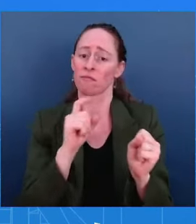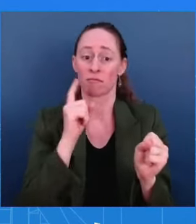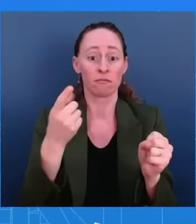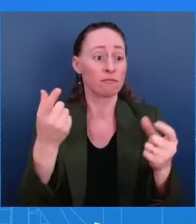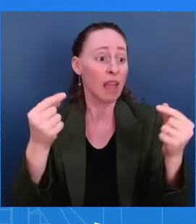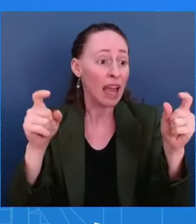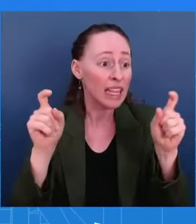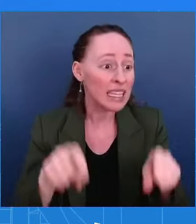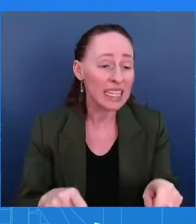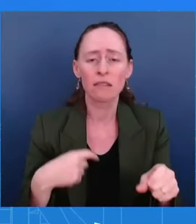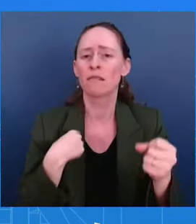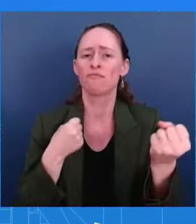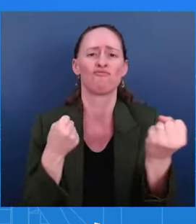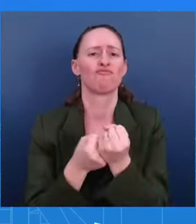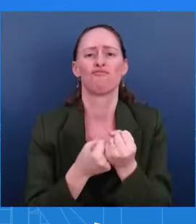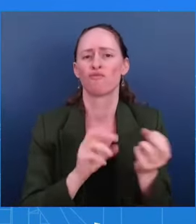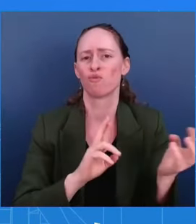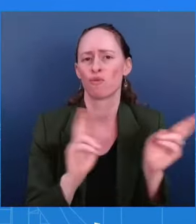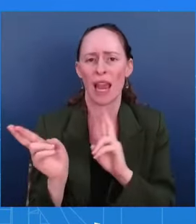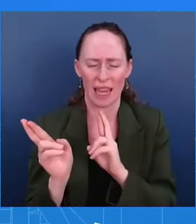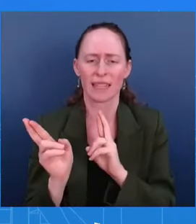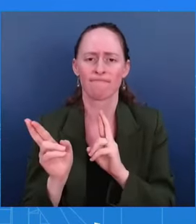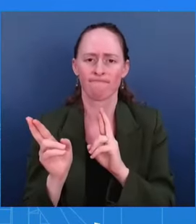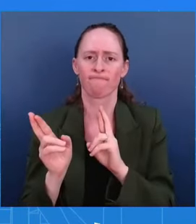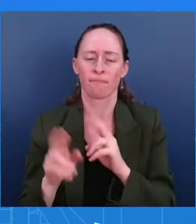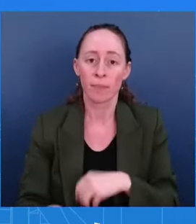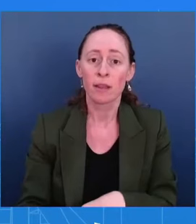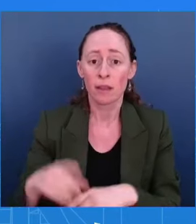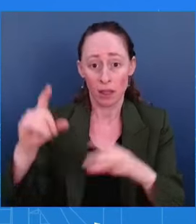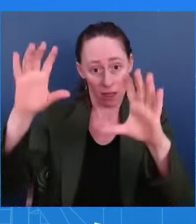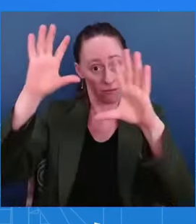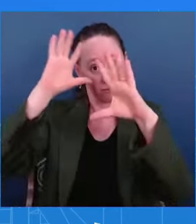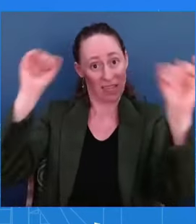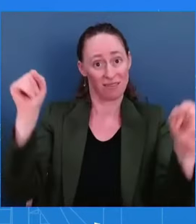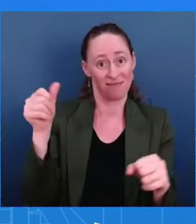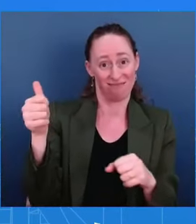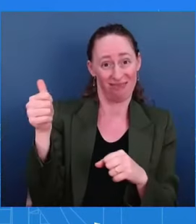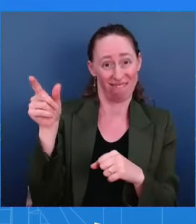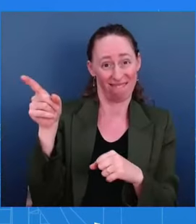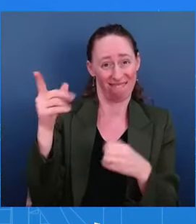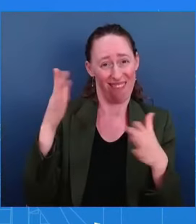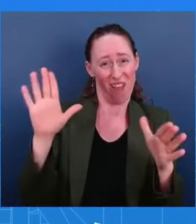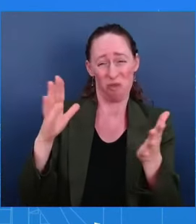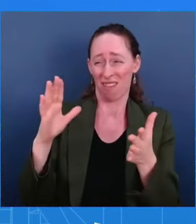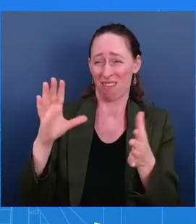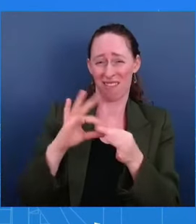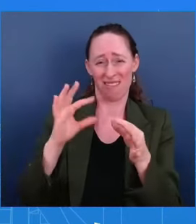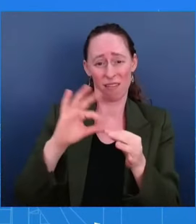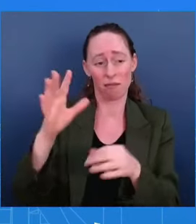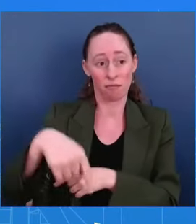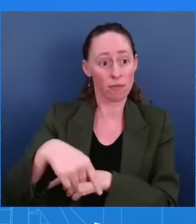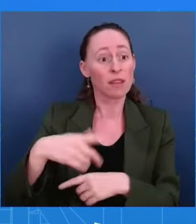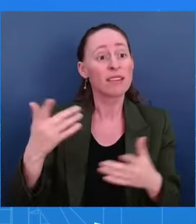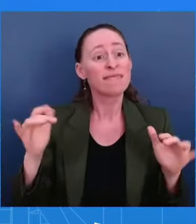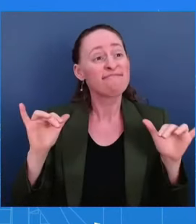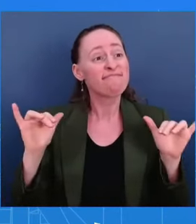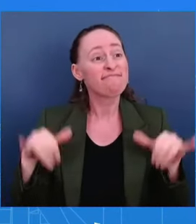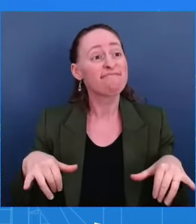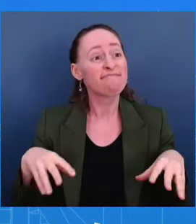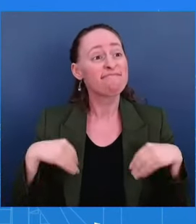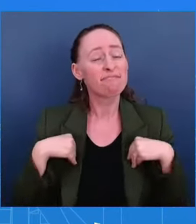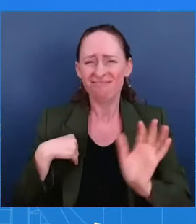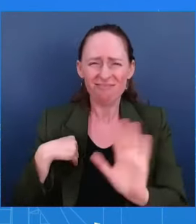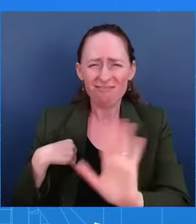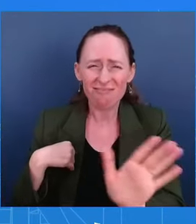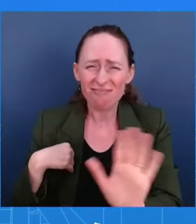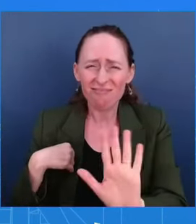and time again, this is not normal. This is not normal. Students and teachers